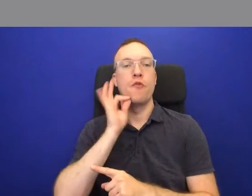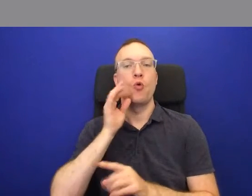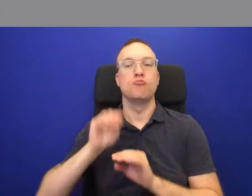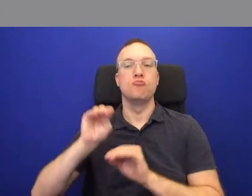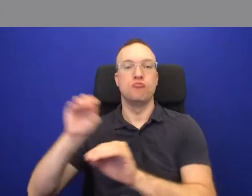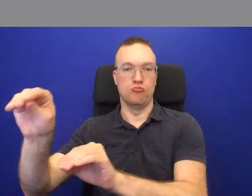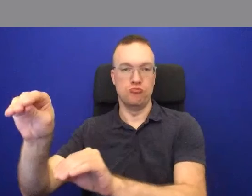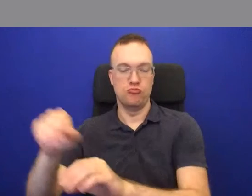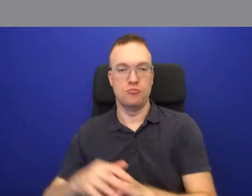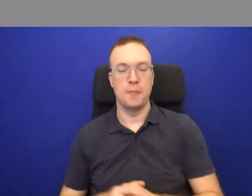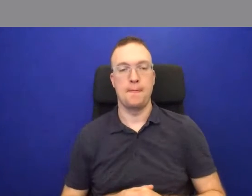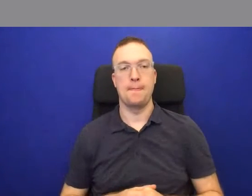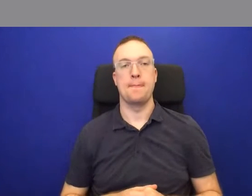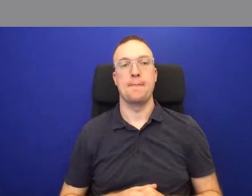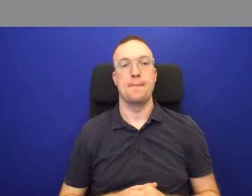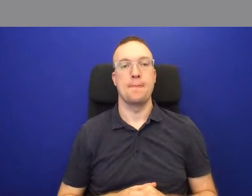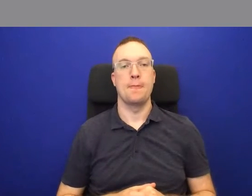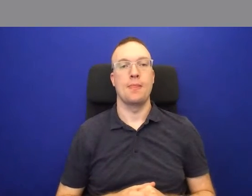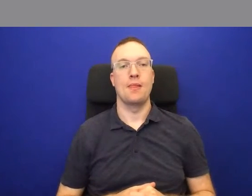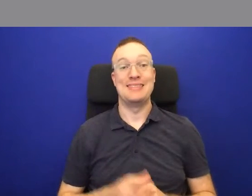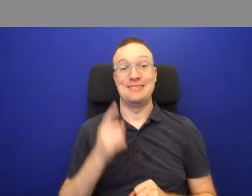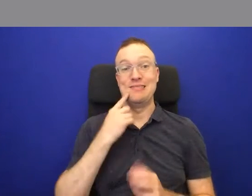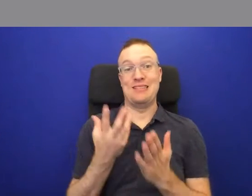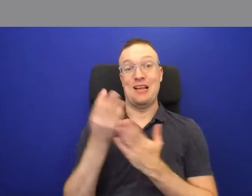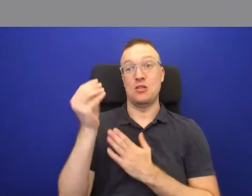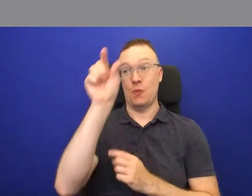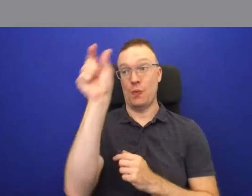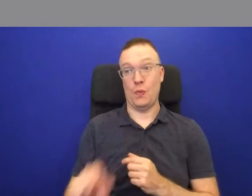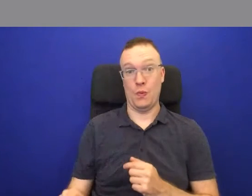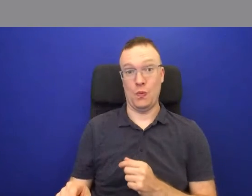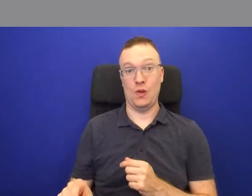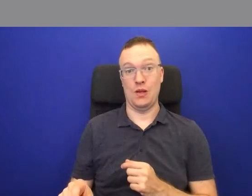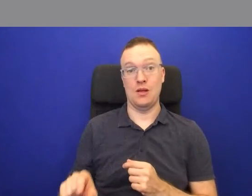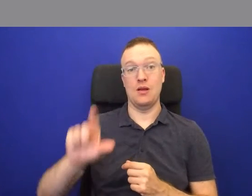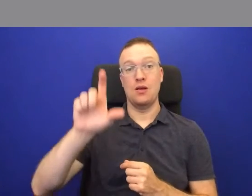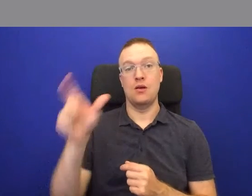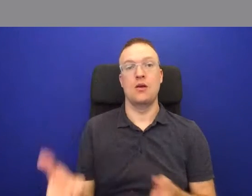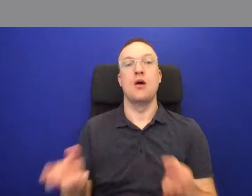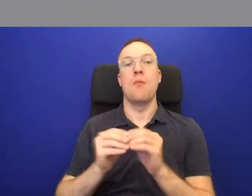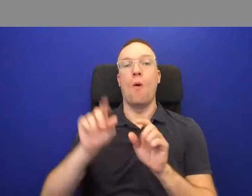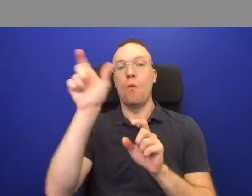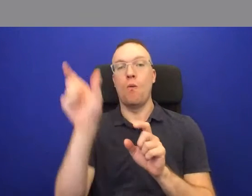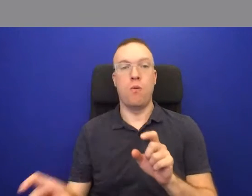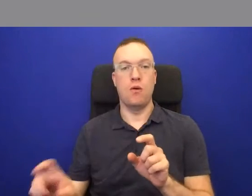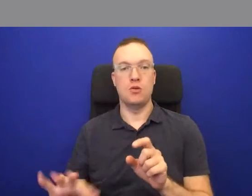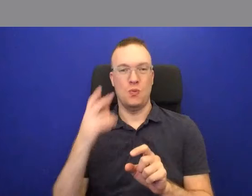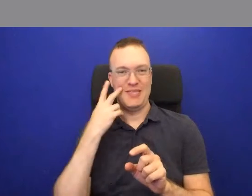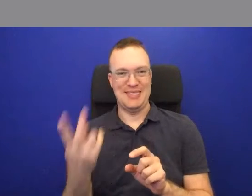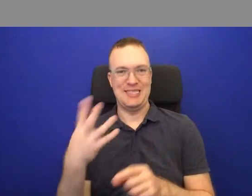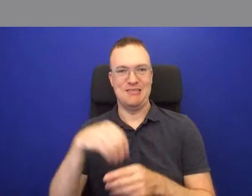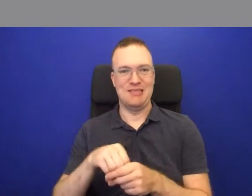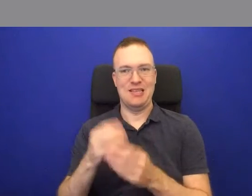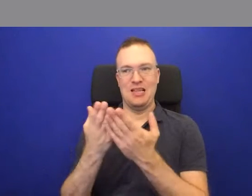Lying just outside of that walled set of fields are more fields, and we'll see in those fields